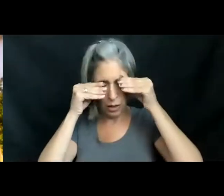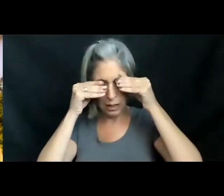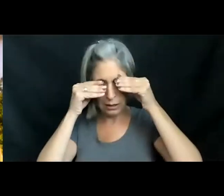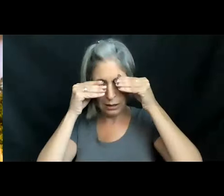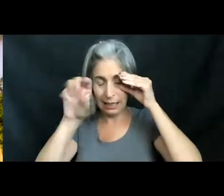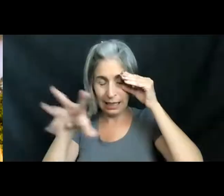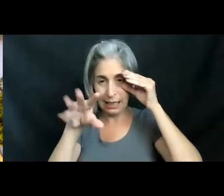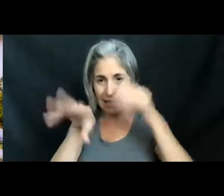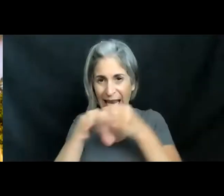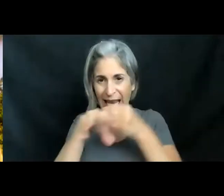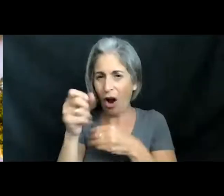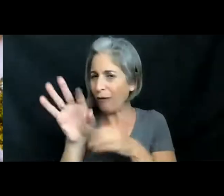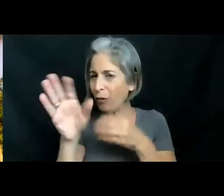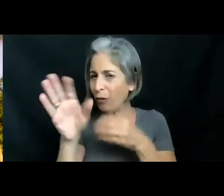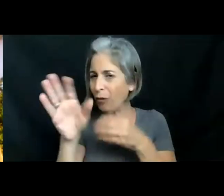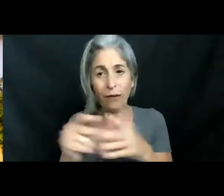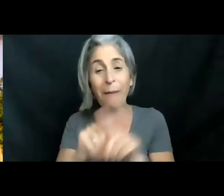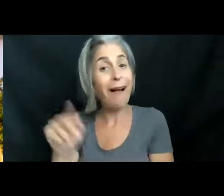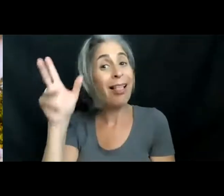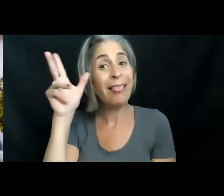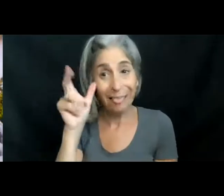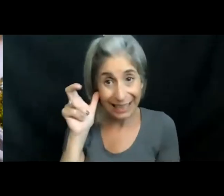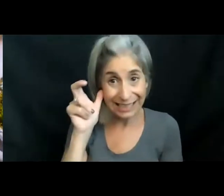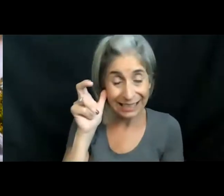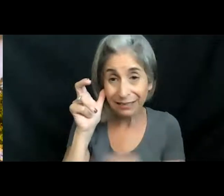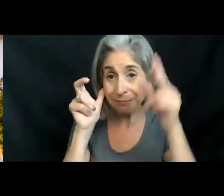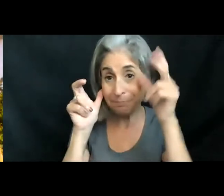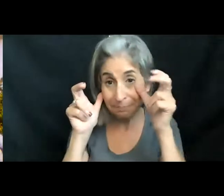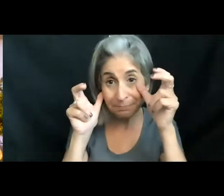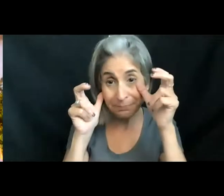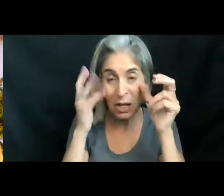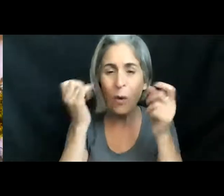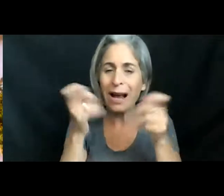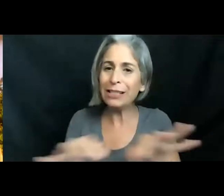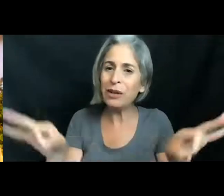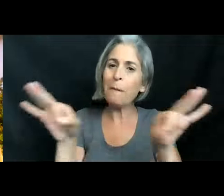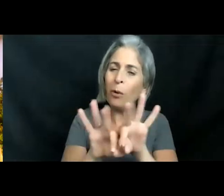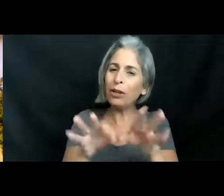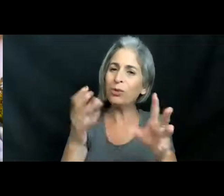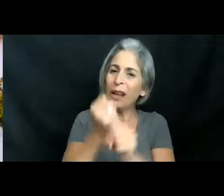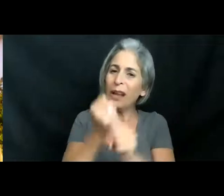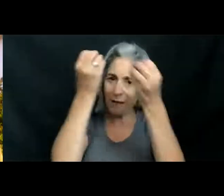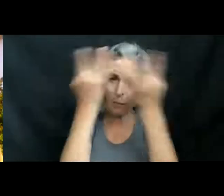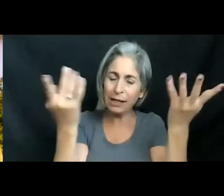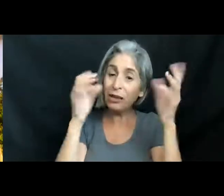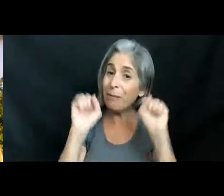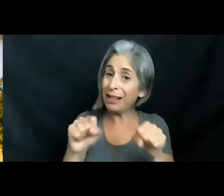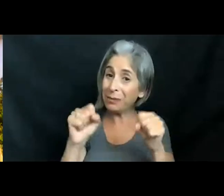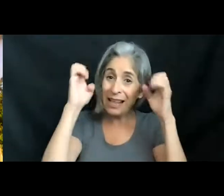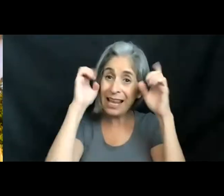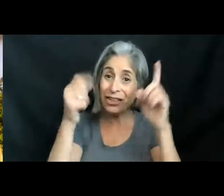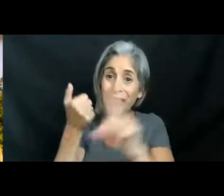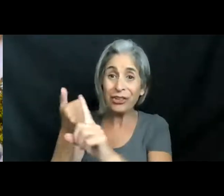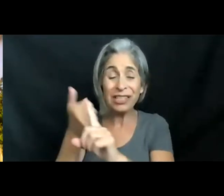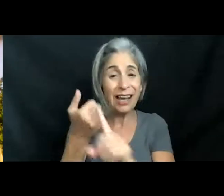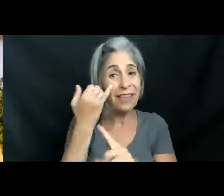the camera. But listen, because it's always important to get as much information as you can, educate yourself as much as